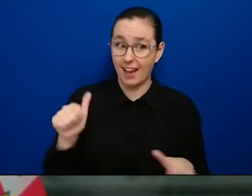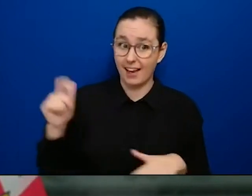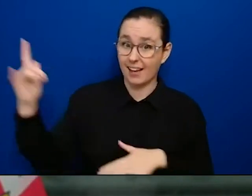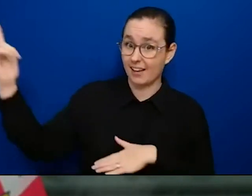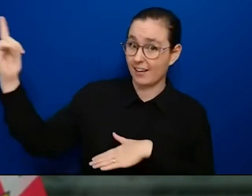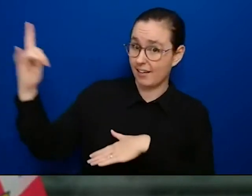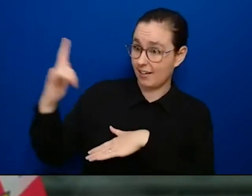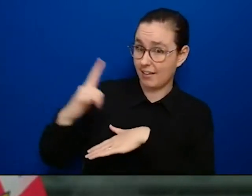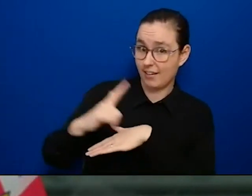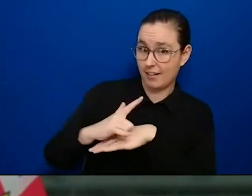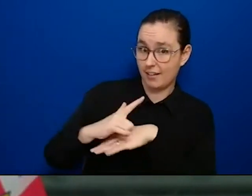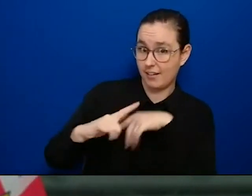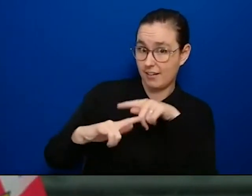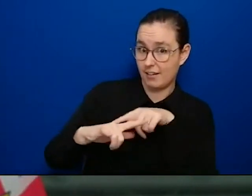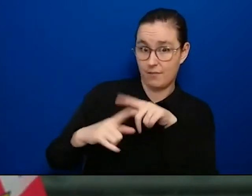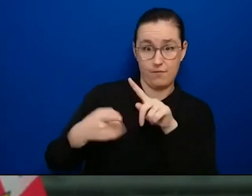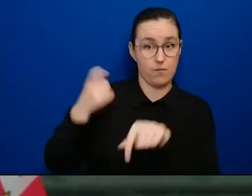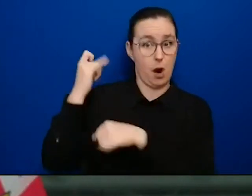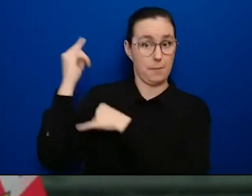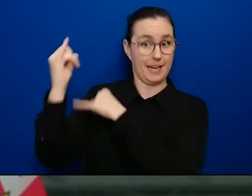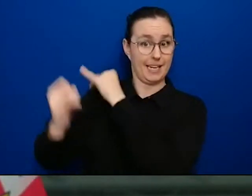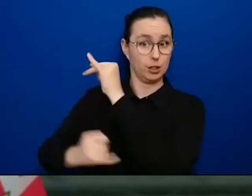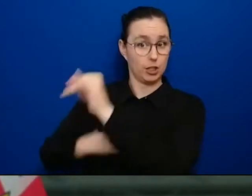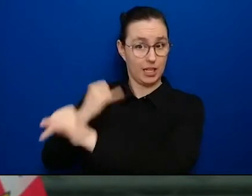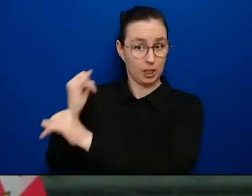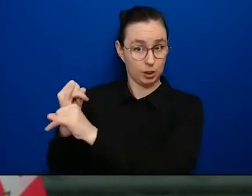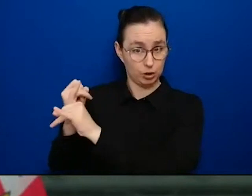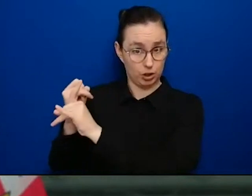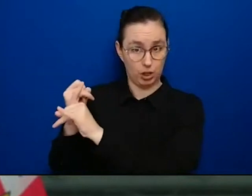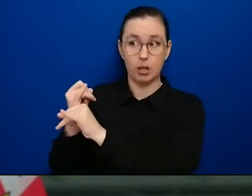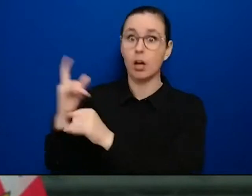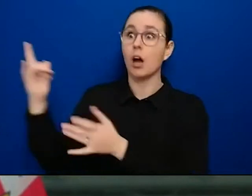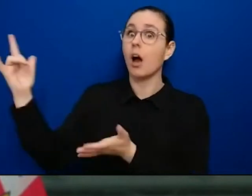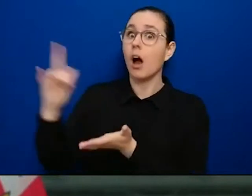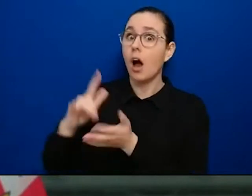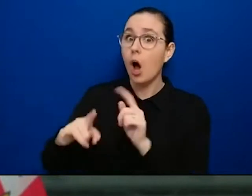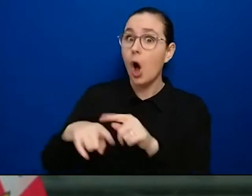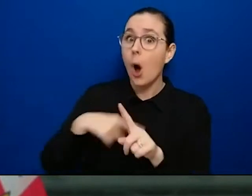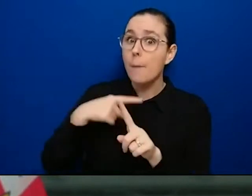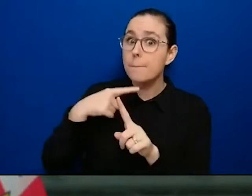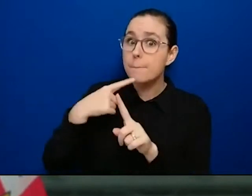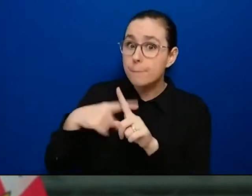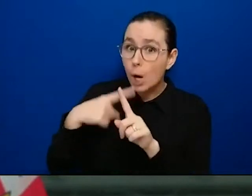traveller, and that's how we identified the person who was positive today.